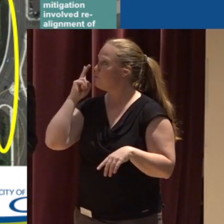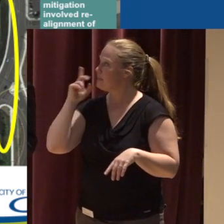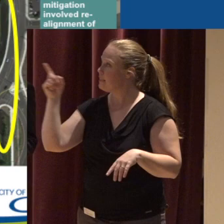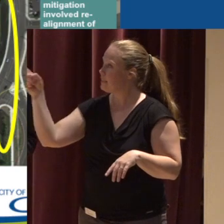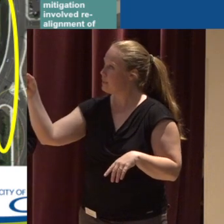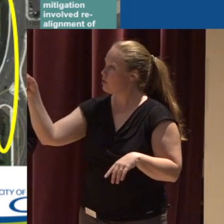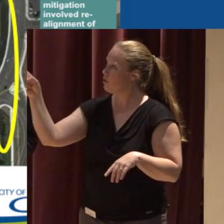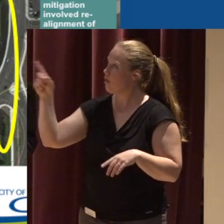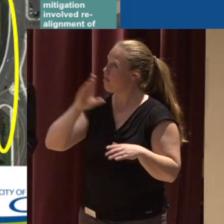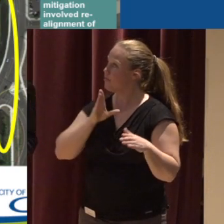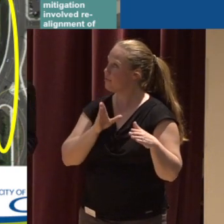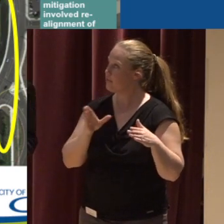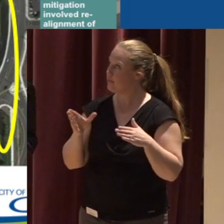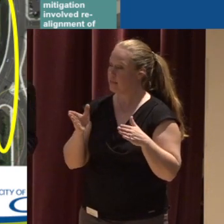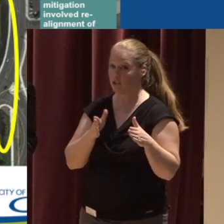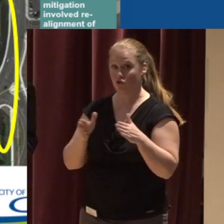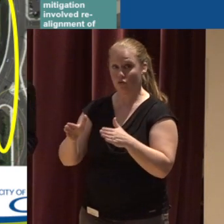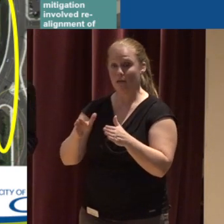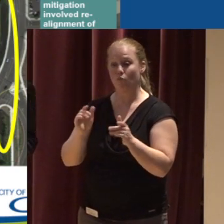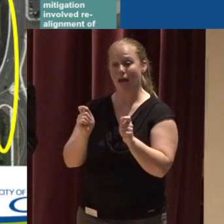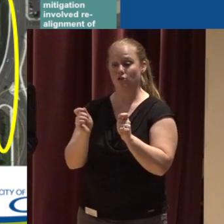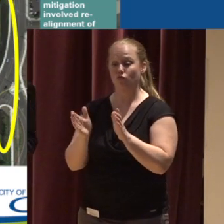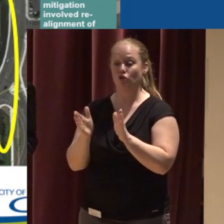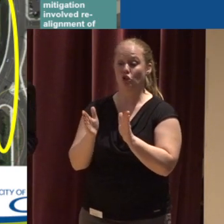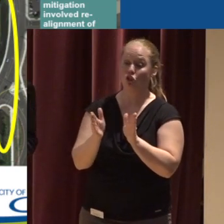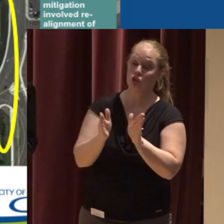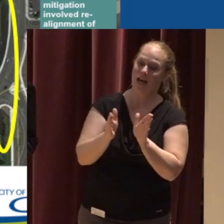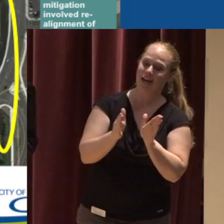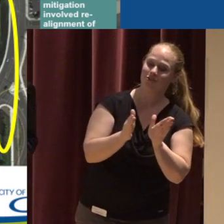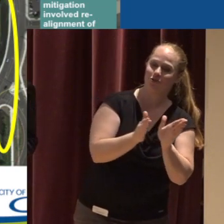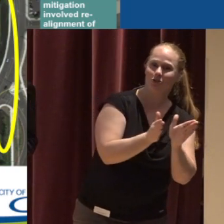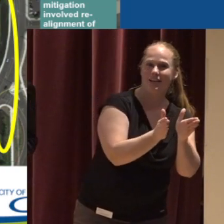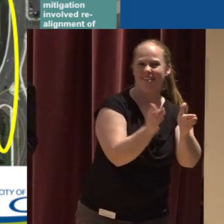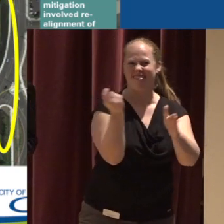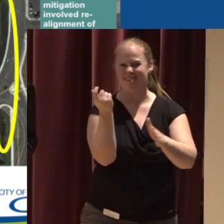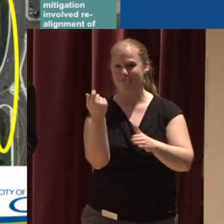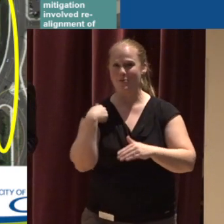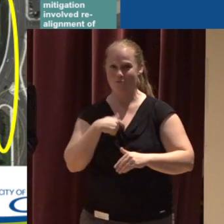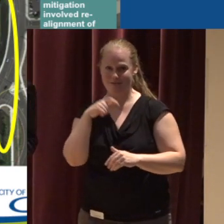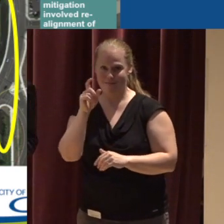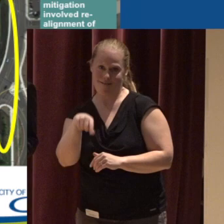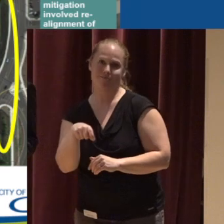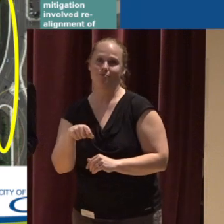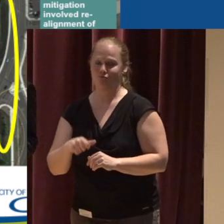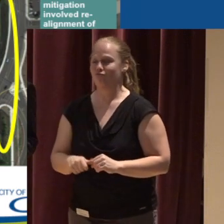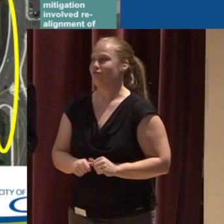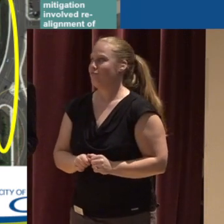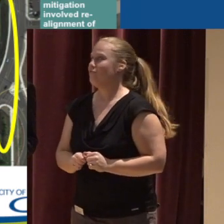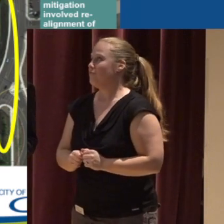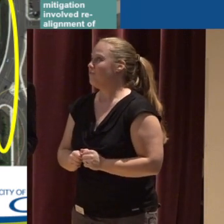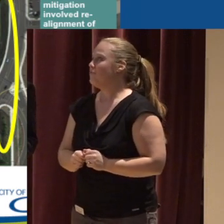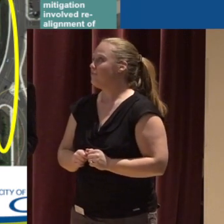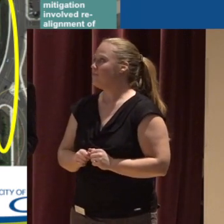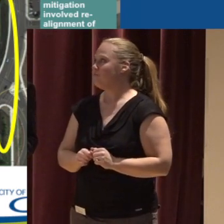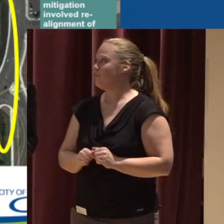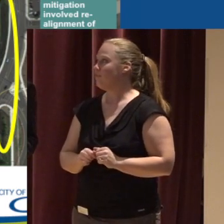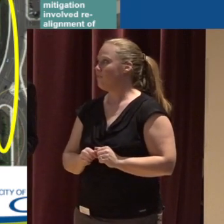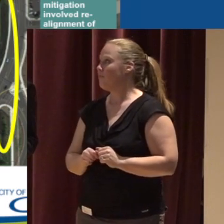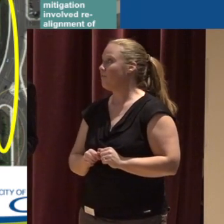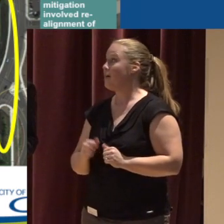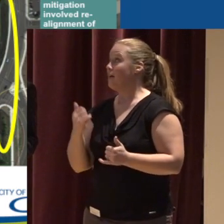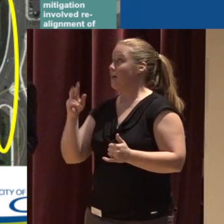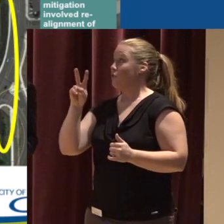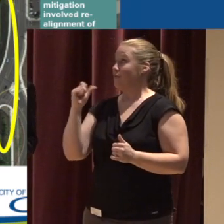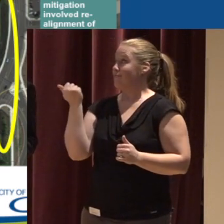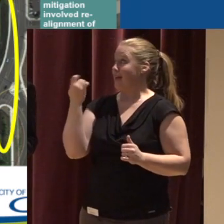The stream had to be changed It had to kind of change course a little bit here We're going to move forward And then in